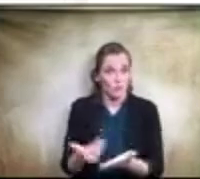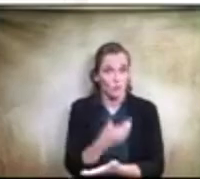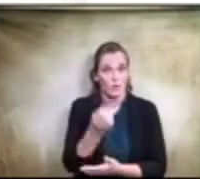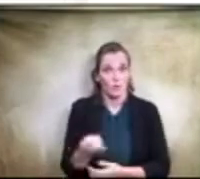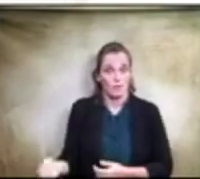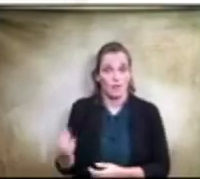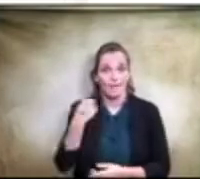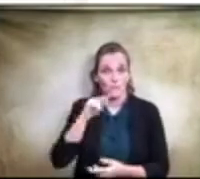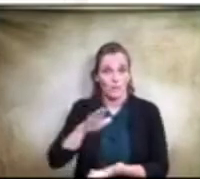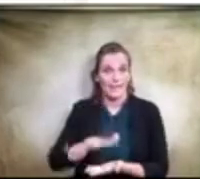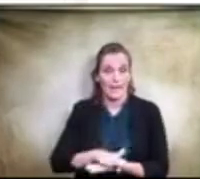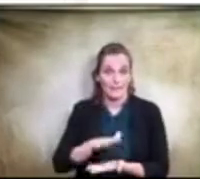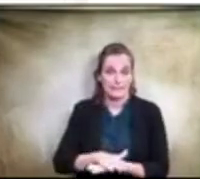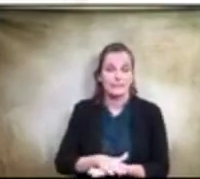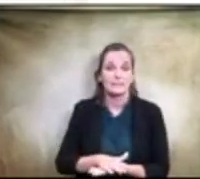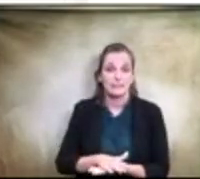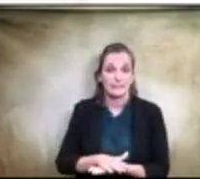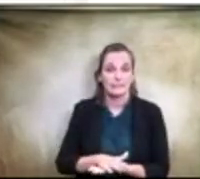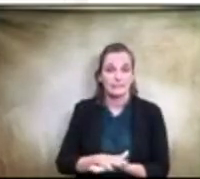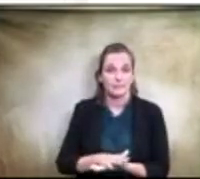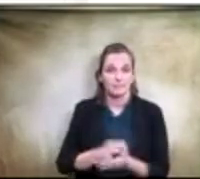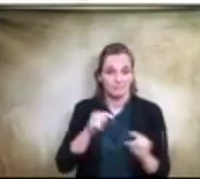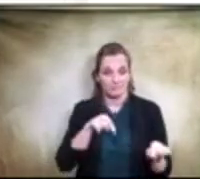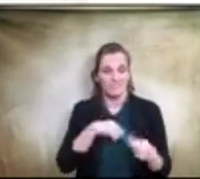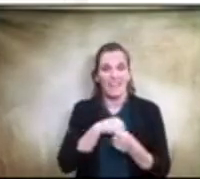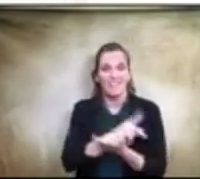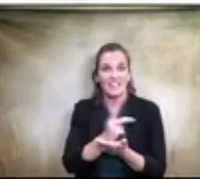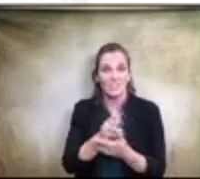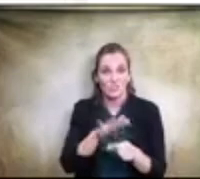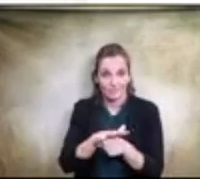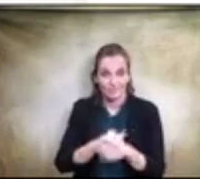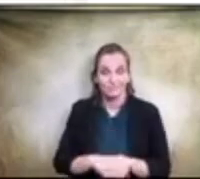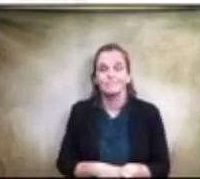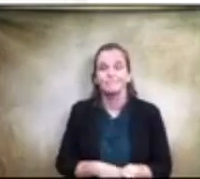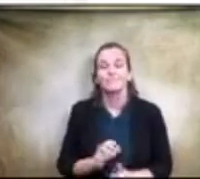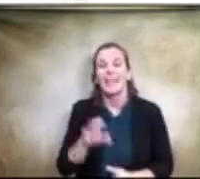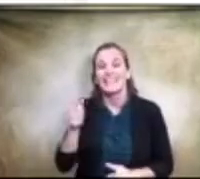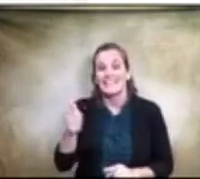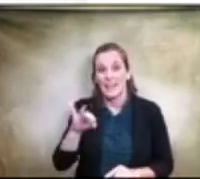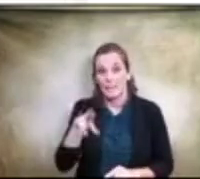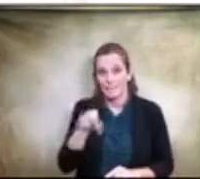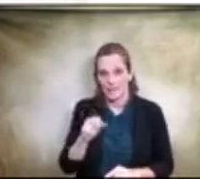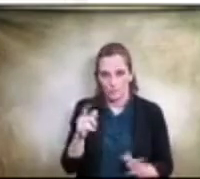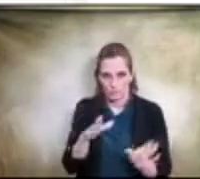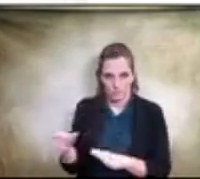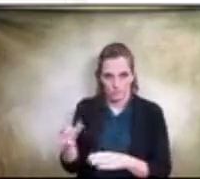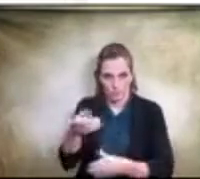campuses in the kitchen. 10 buses that we're looking to replace old, outdated,